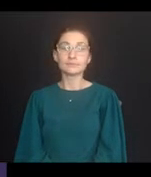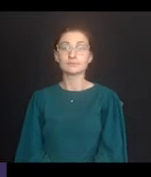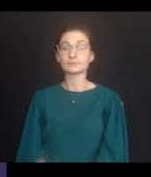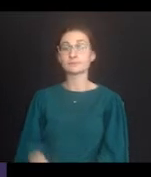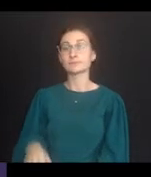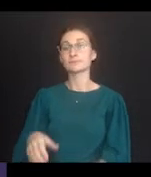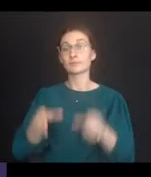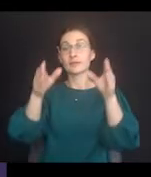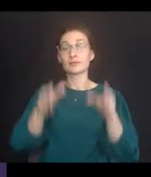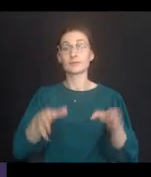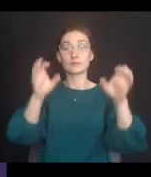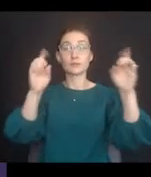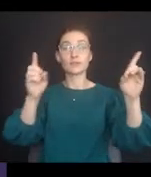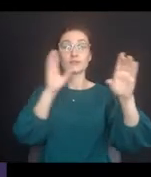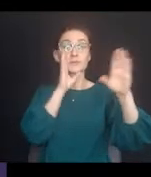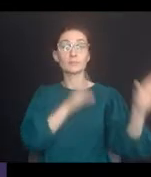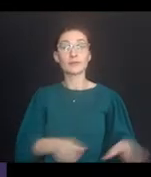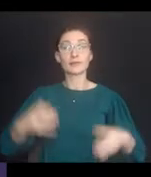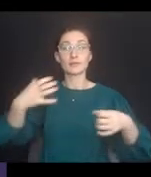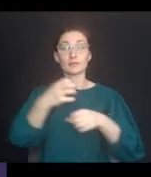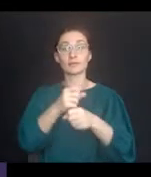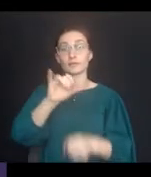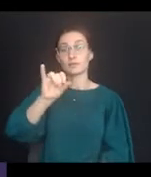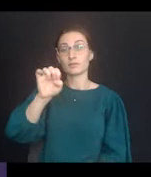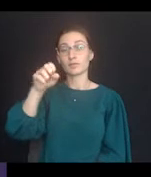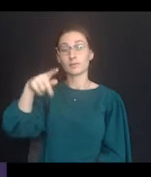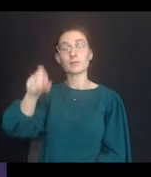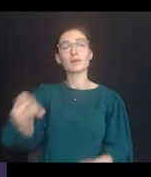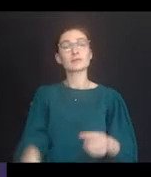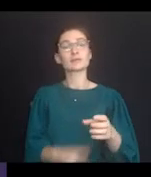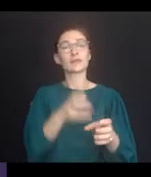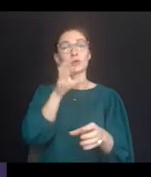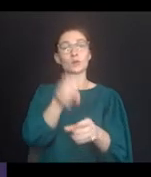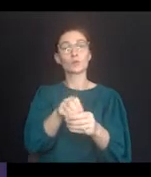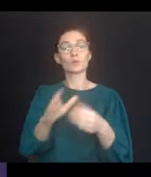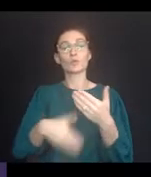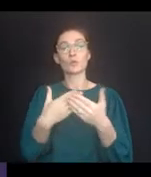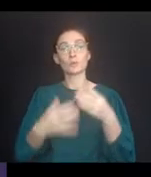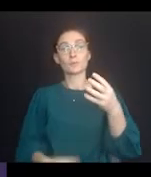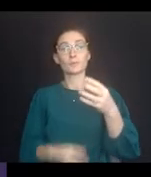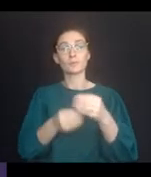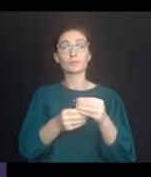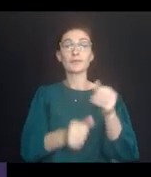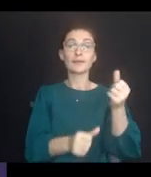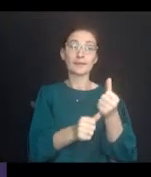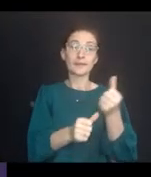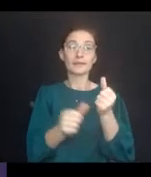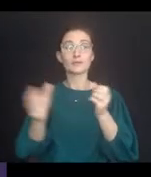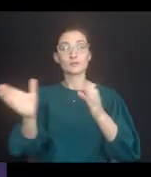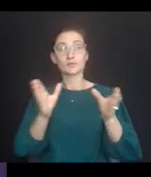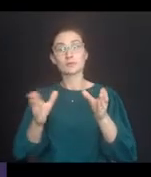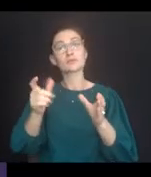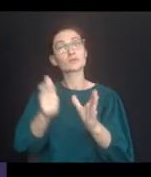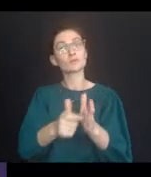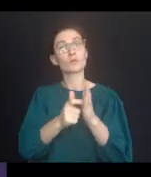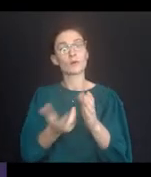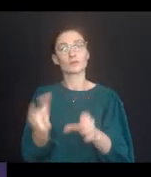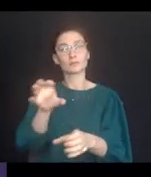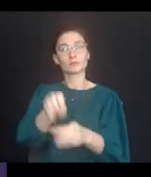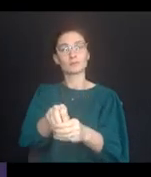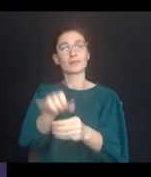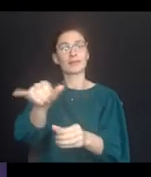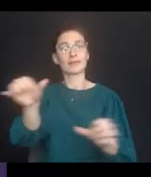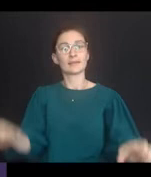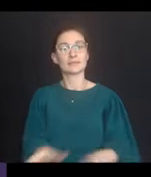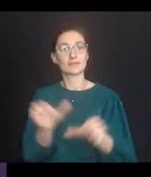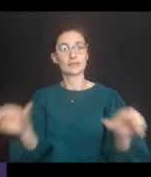The Individual Education Plan must include any supplementary aids and services that the student will need to participate in